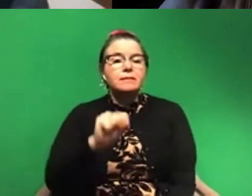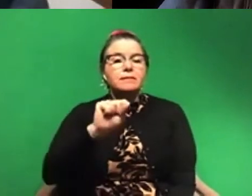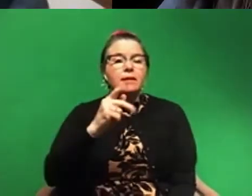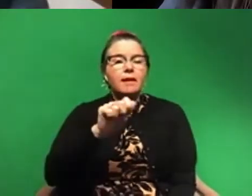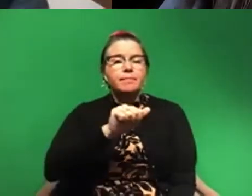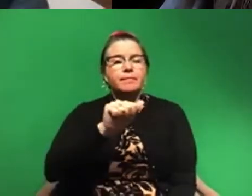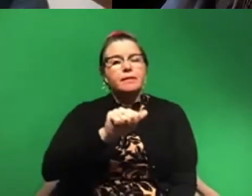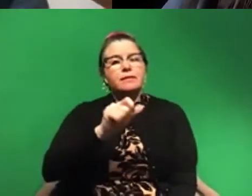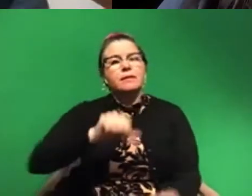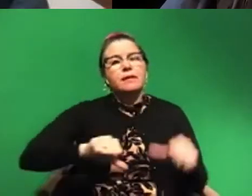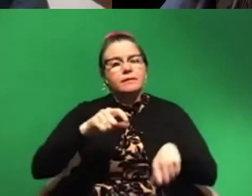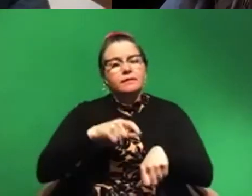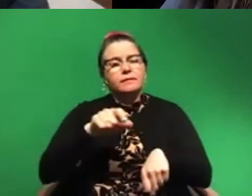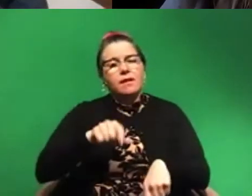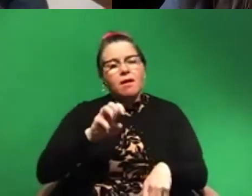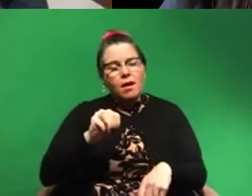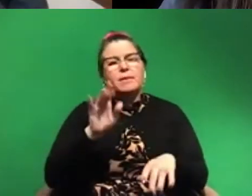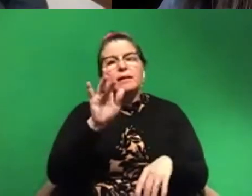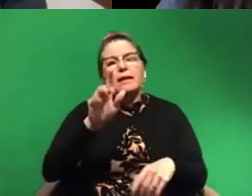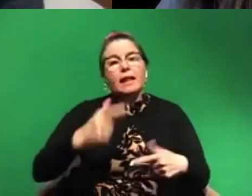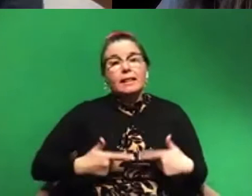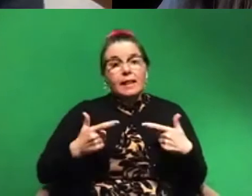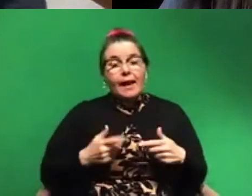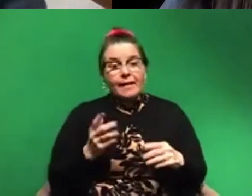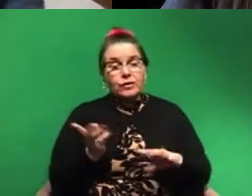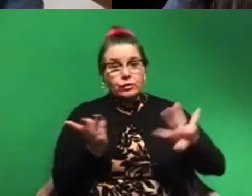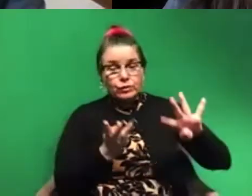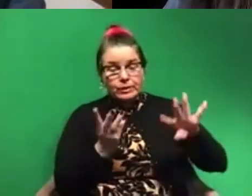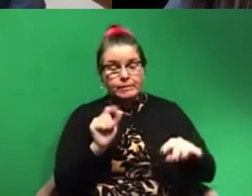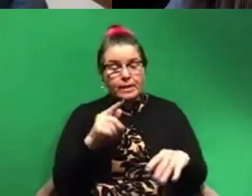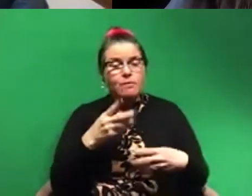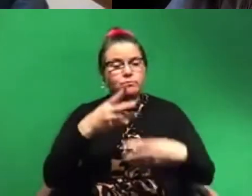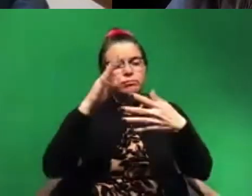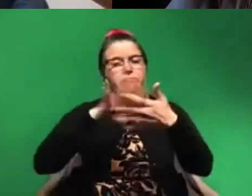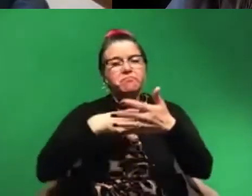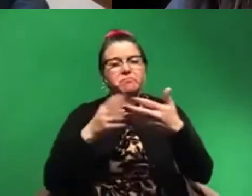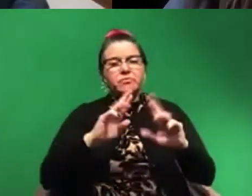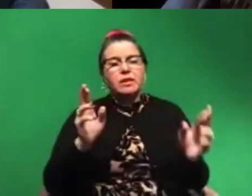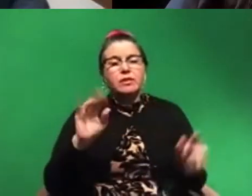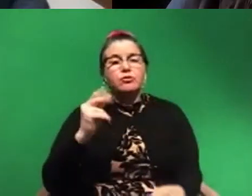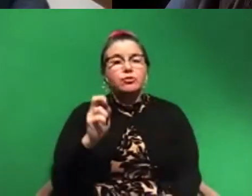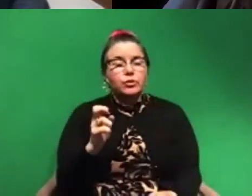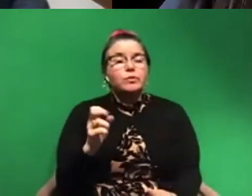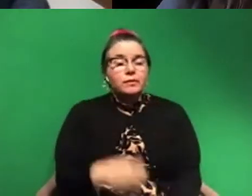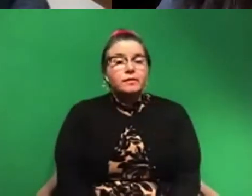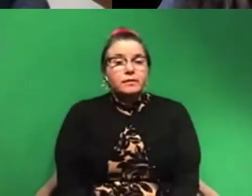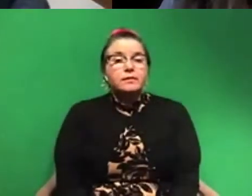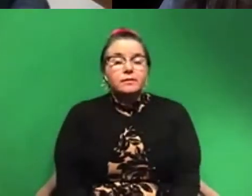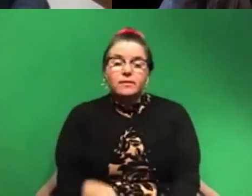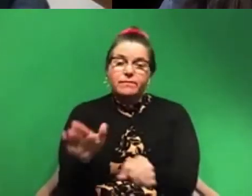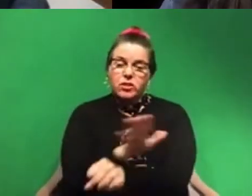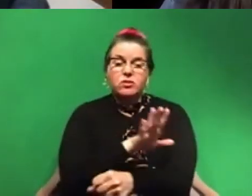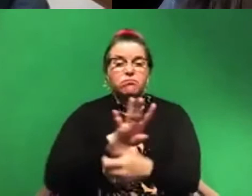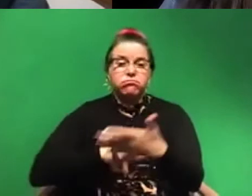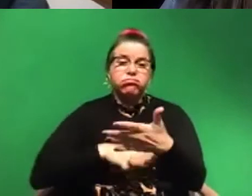click the live streams tab, and then you'll see everything that we have coming up. June is going to be packed. From the entire